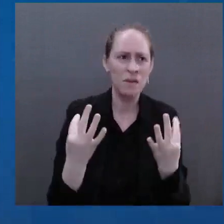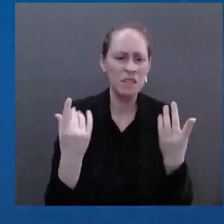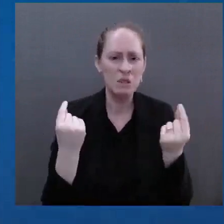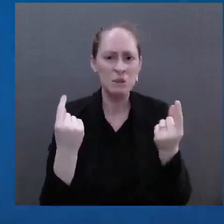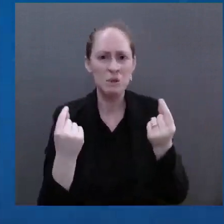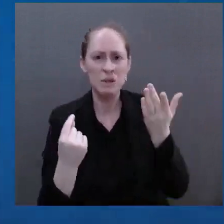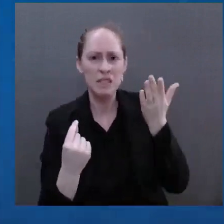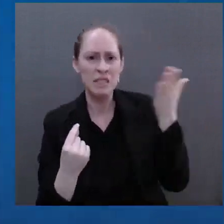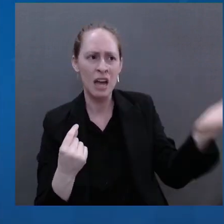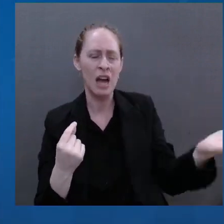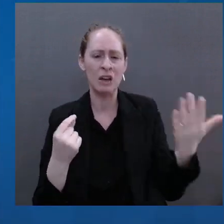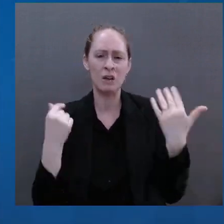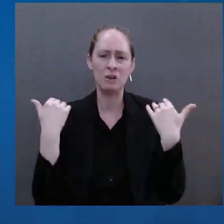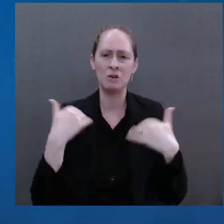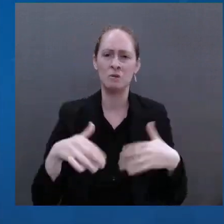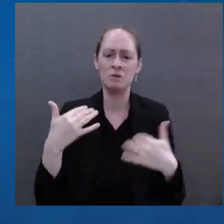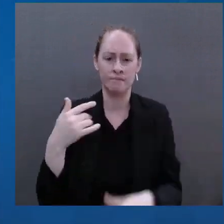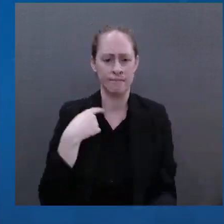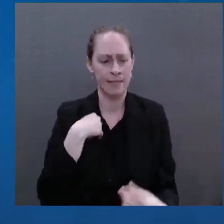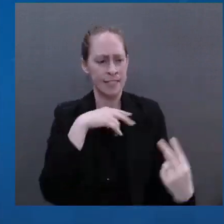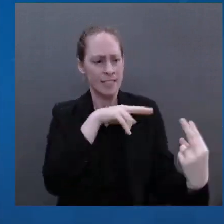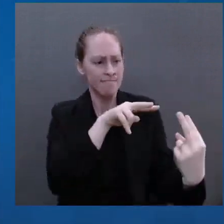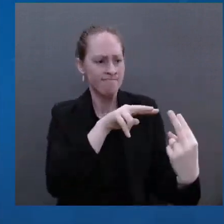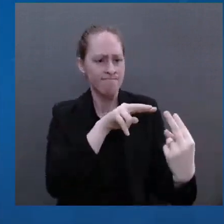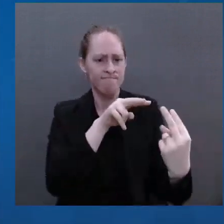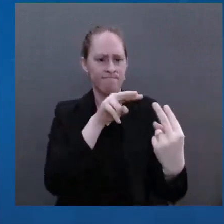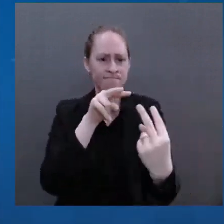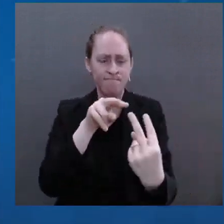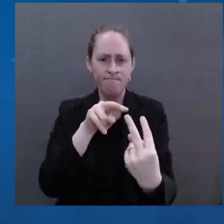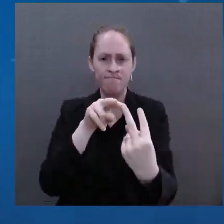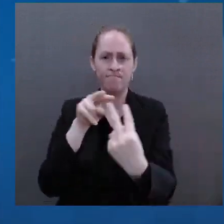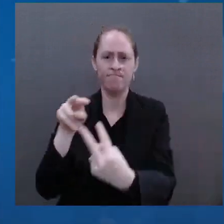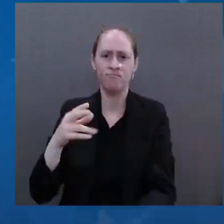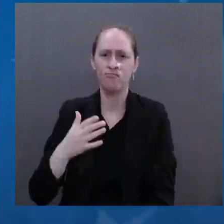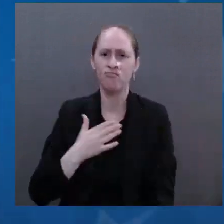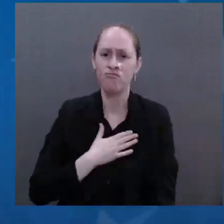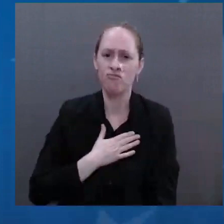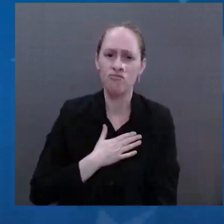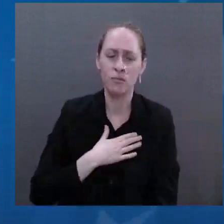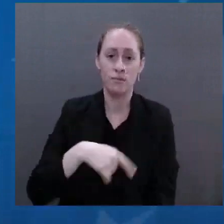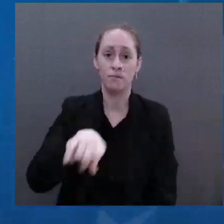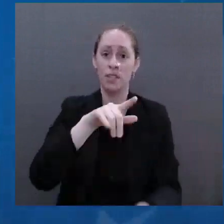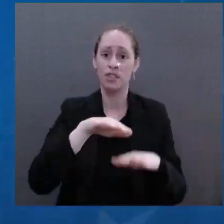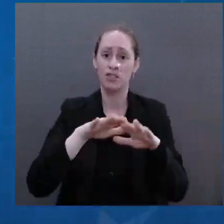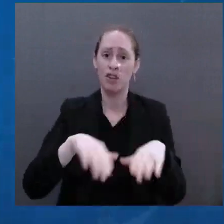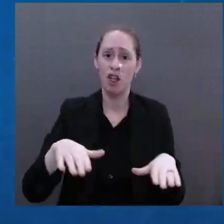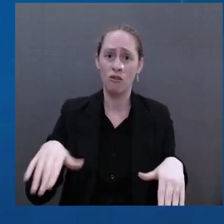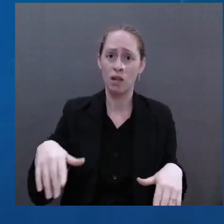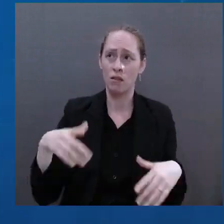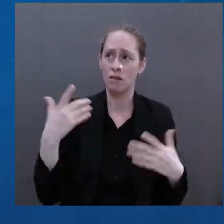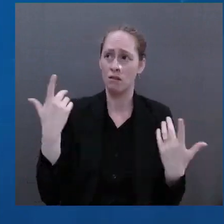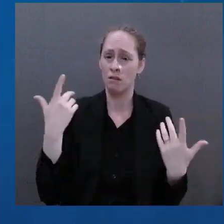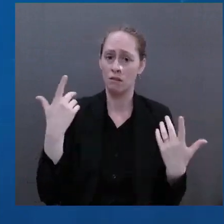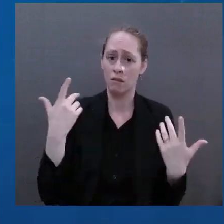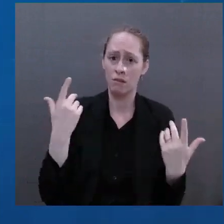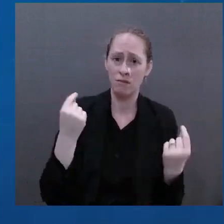smile or cry. One little girl said, Mr. President, she spoke a little English.